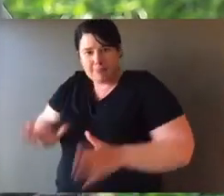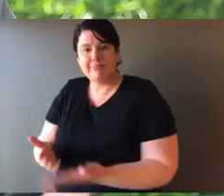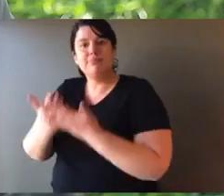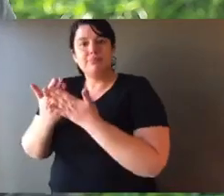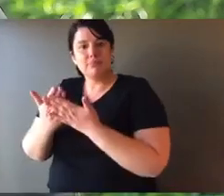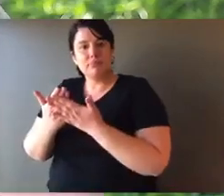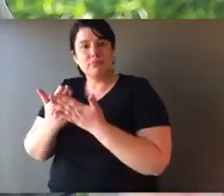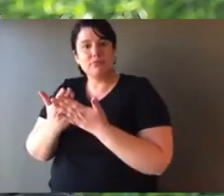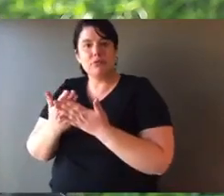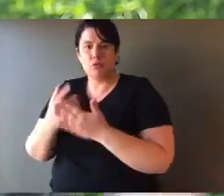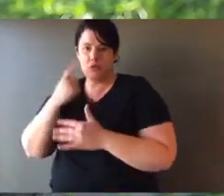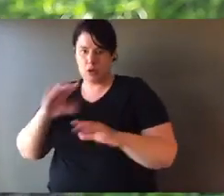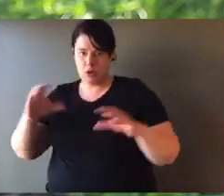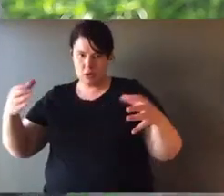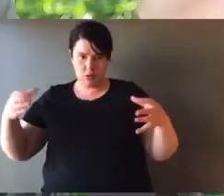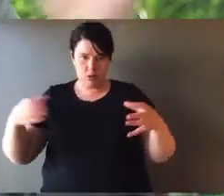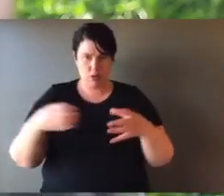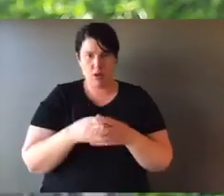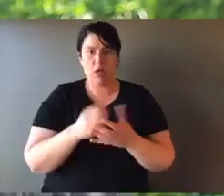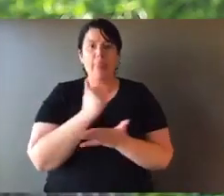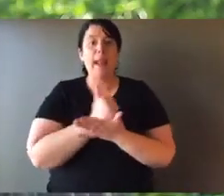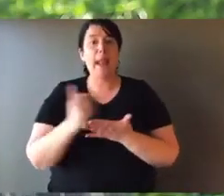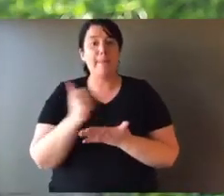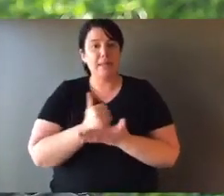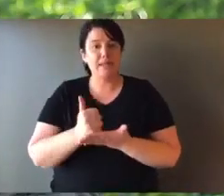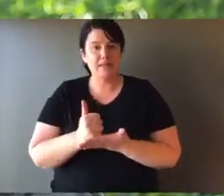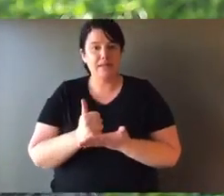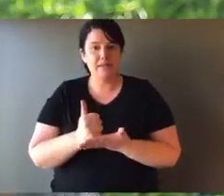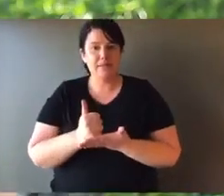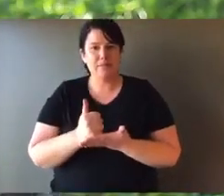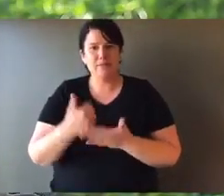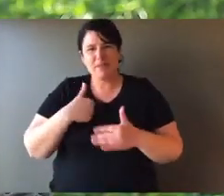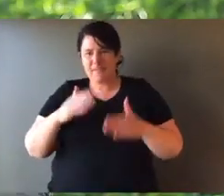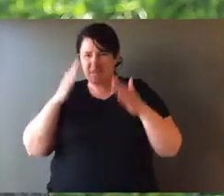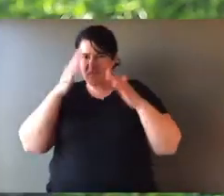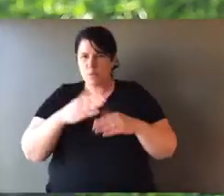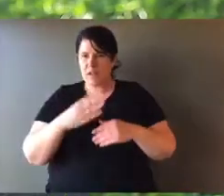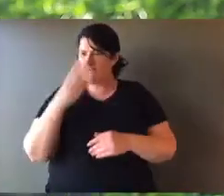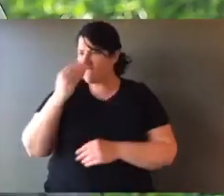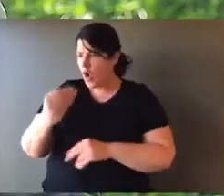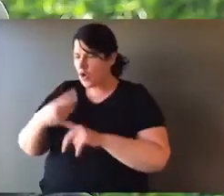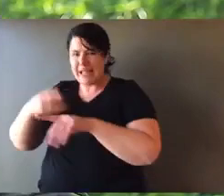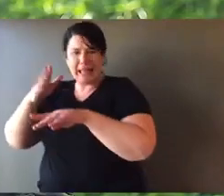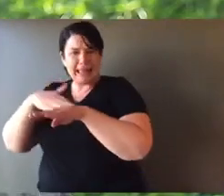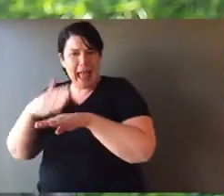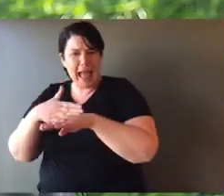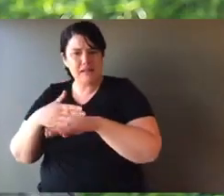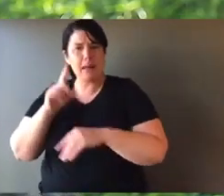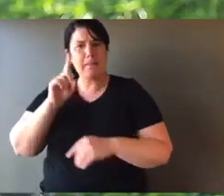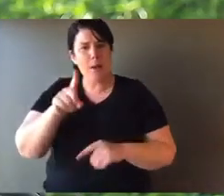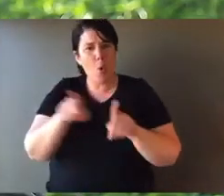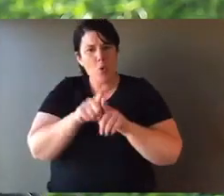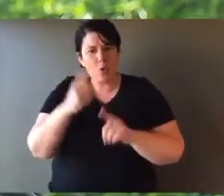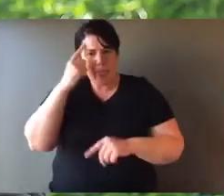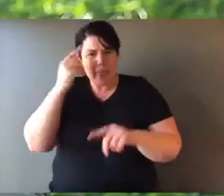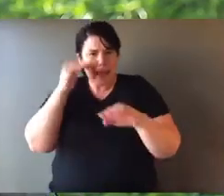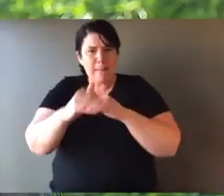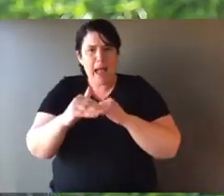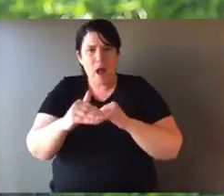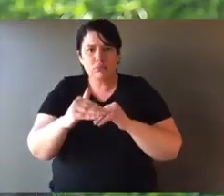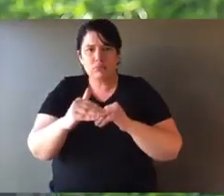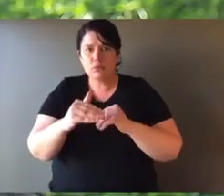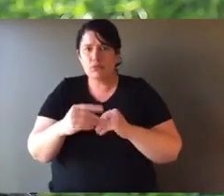breed, they're young, can't breed. And it's a natural way of trying to diffuse the feral problem. I'm talking so much about the fox and cat,